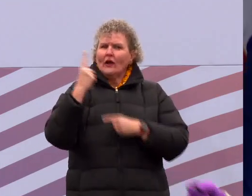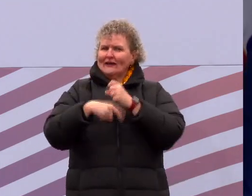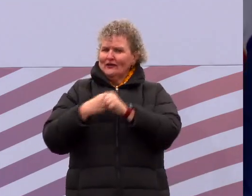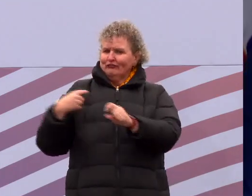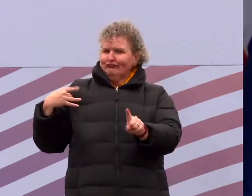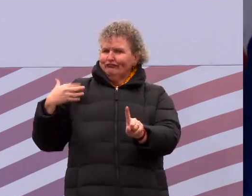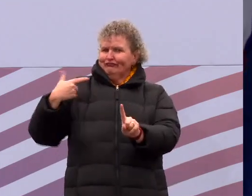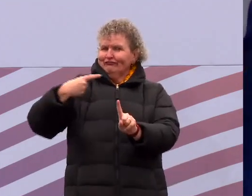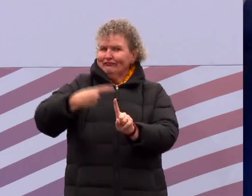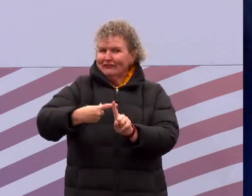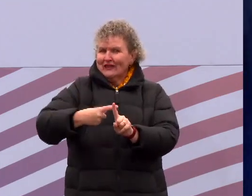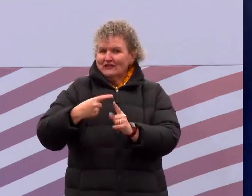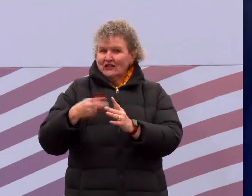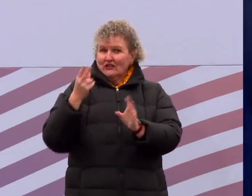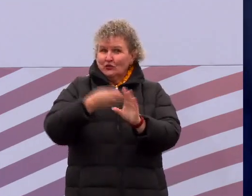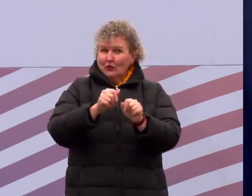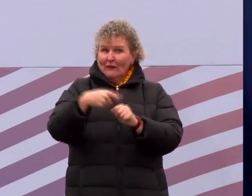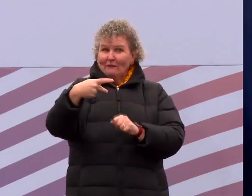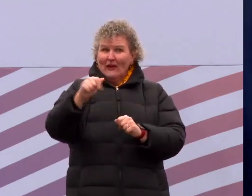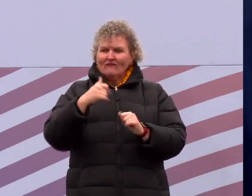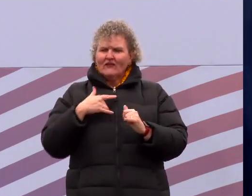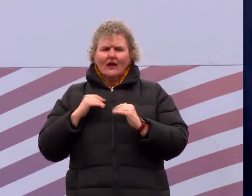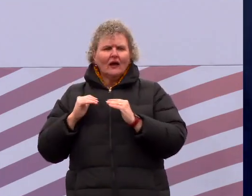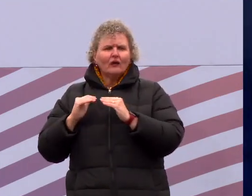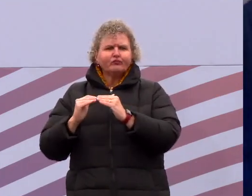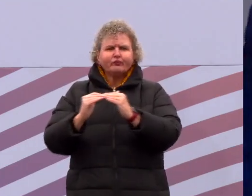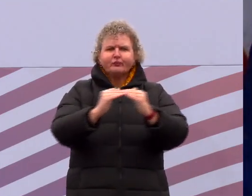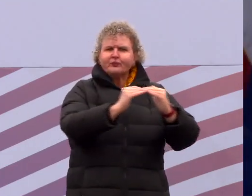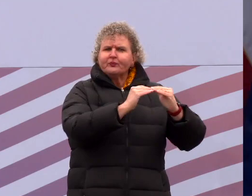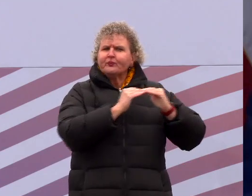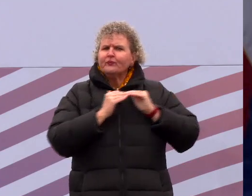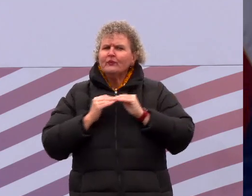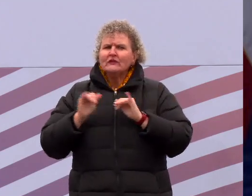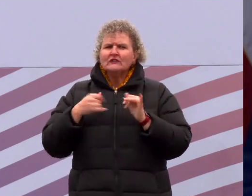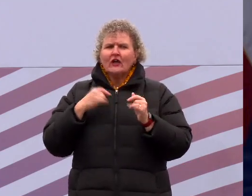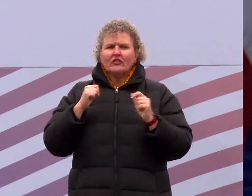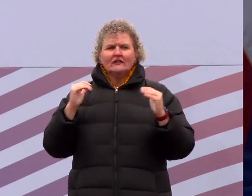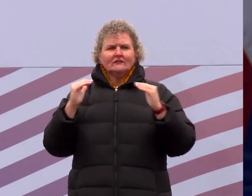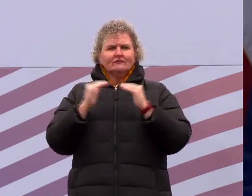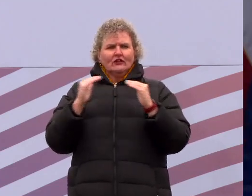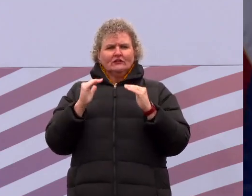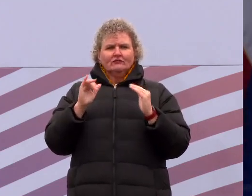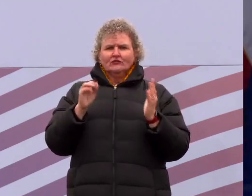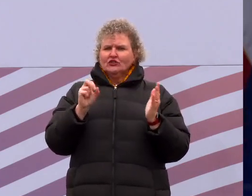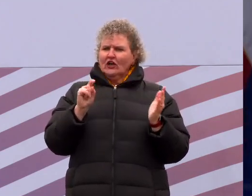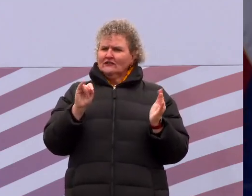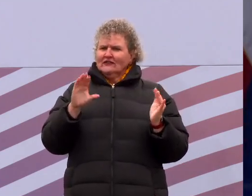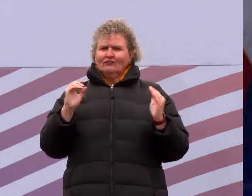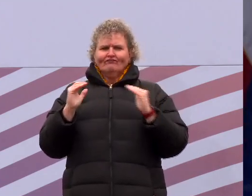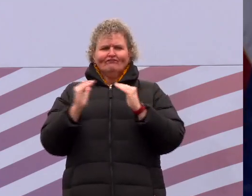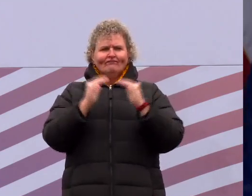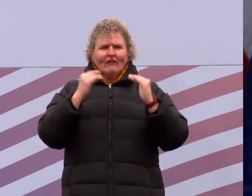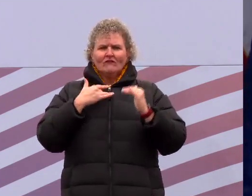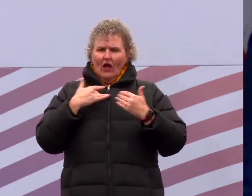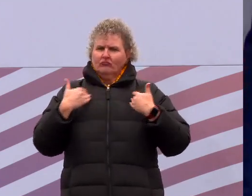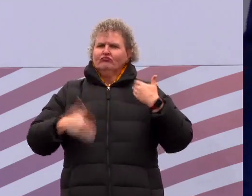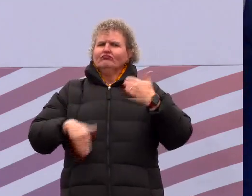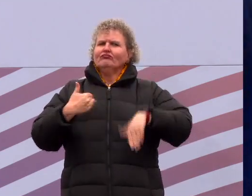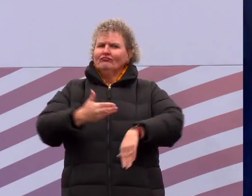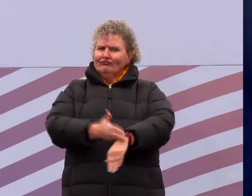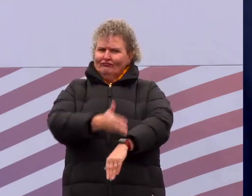a more fairer, more just and more prosperous place. Today is another big step in that journey.